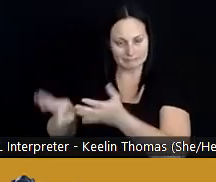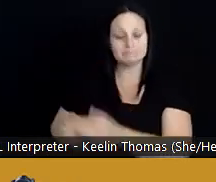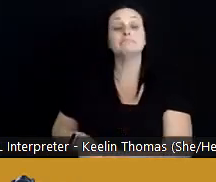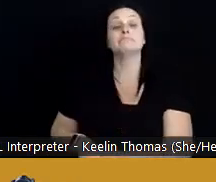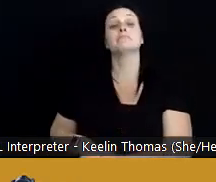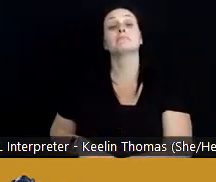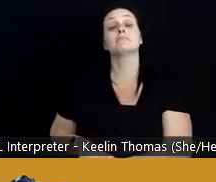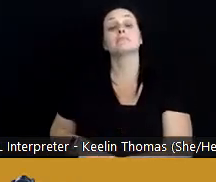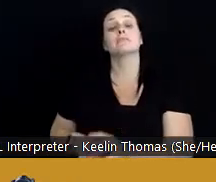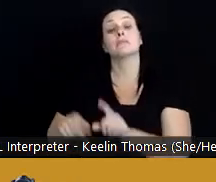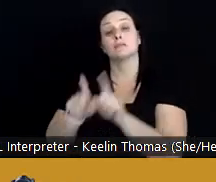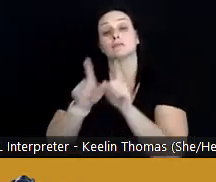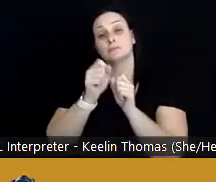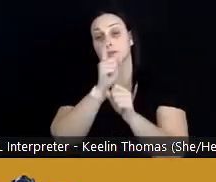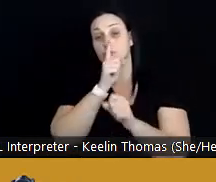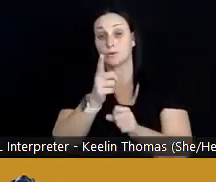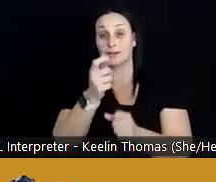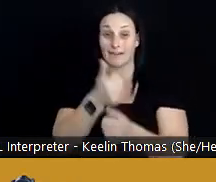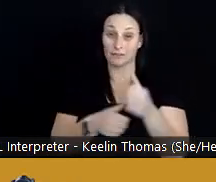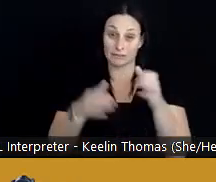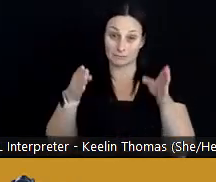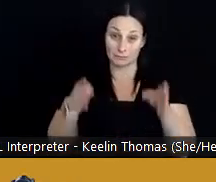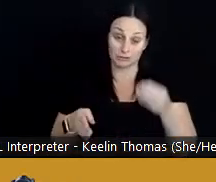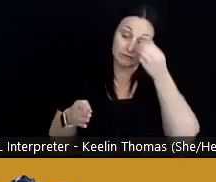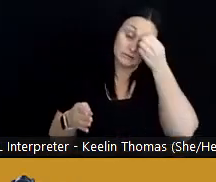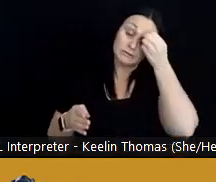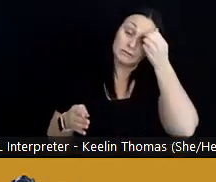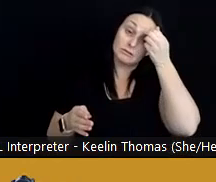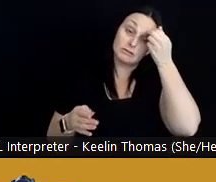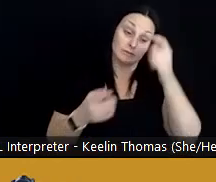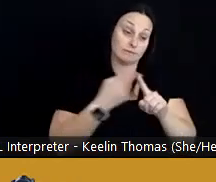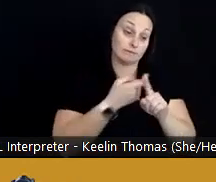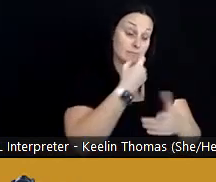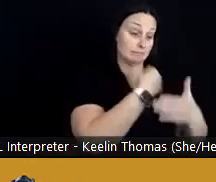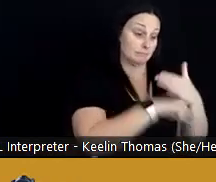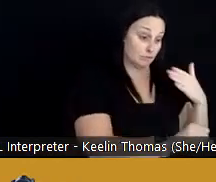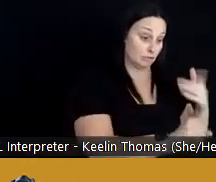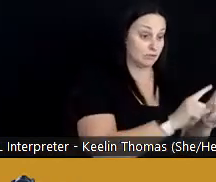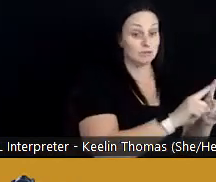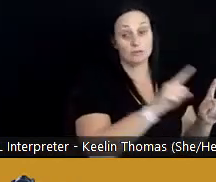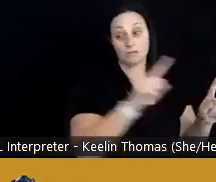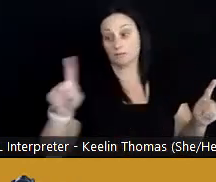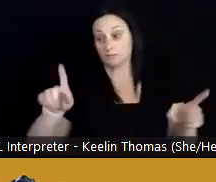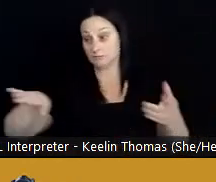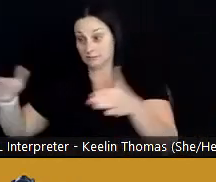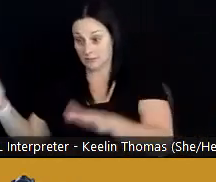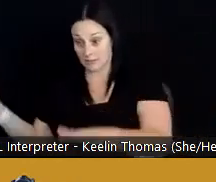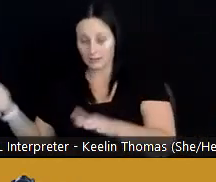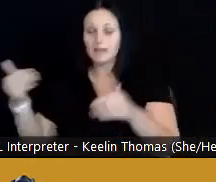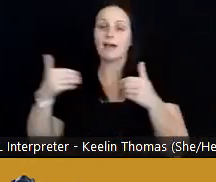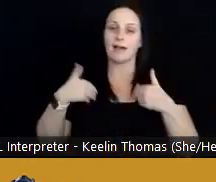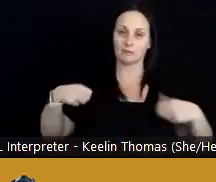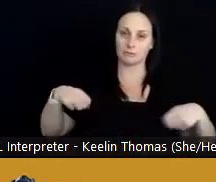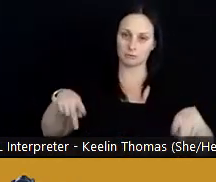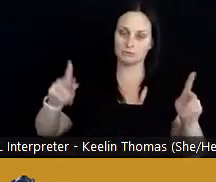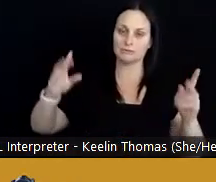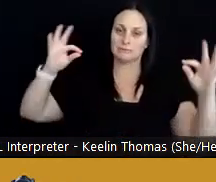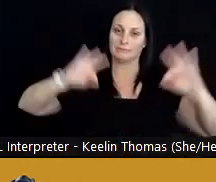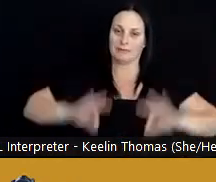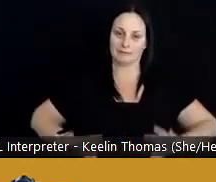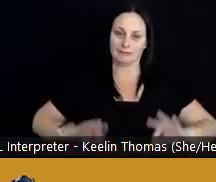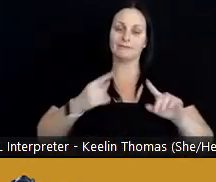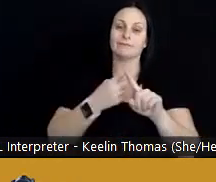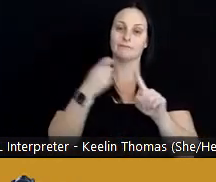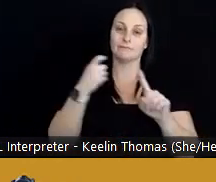want to make sure that every citizen from birth through the end of their lives have the opportunity to benefit from